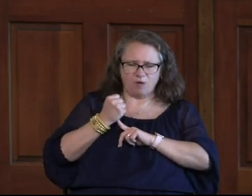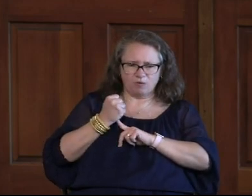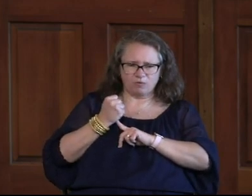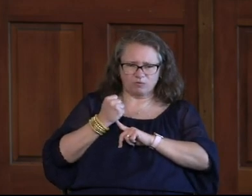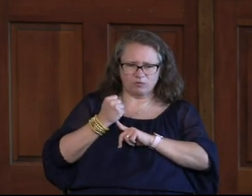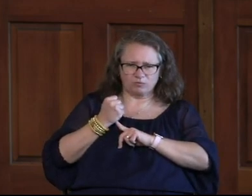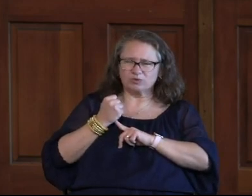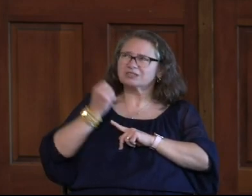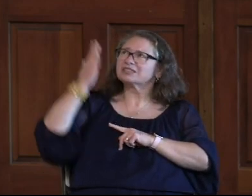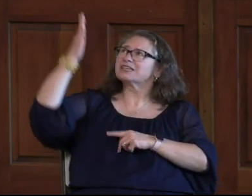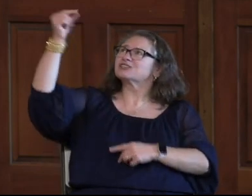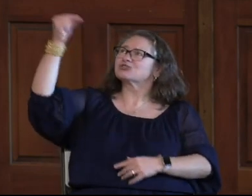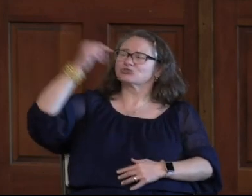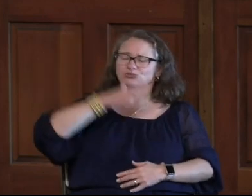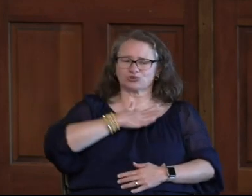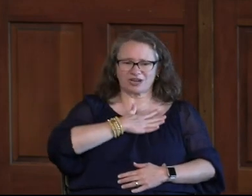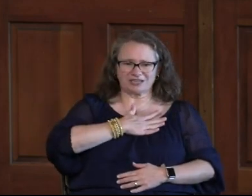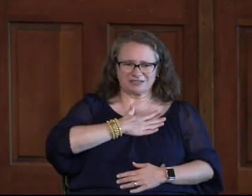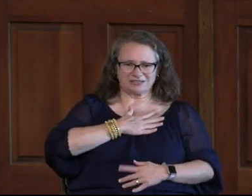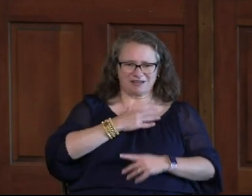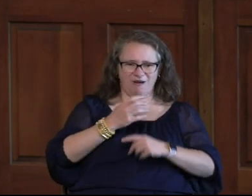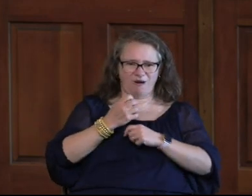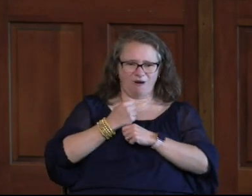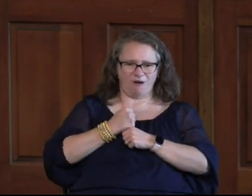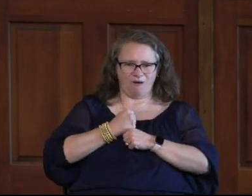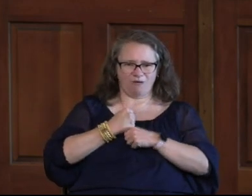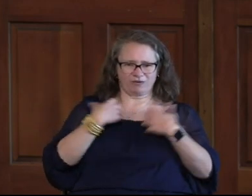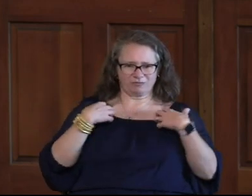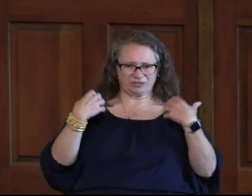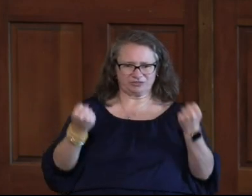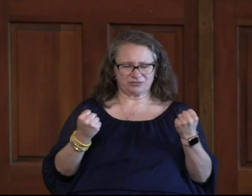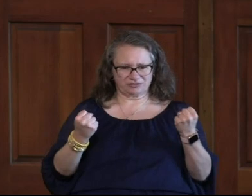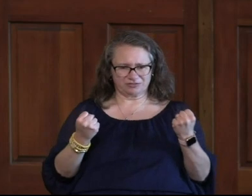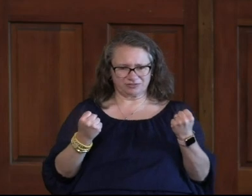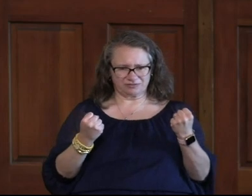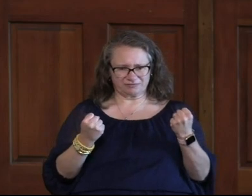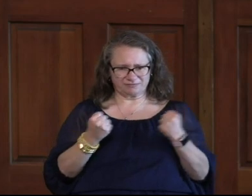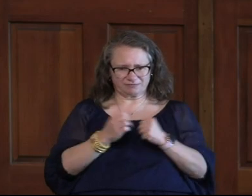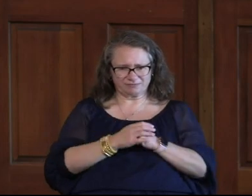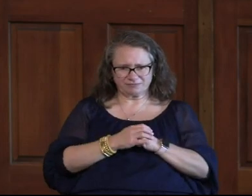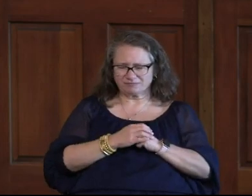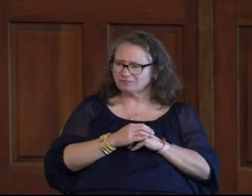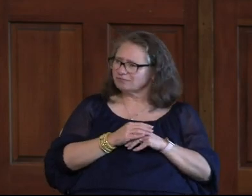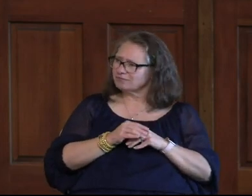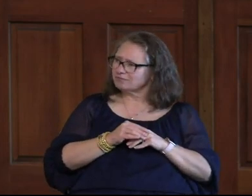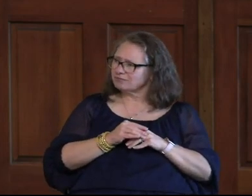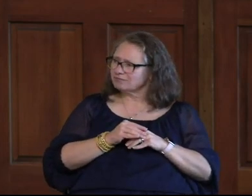is his grace is what's holding me. Um,